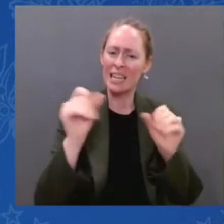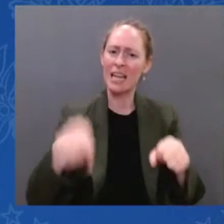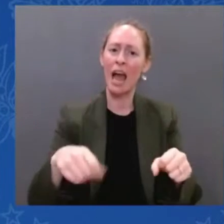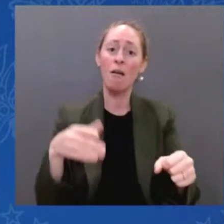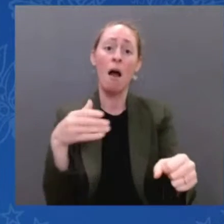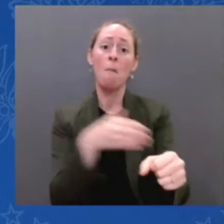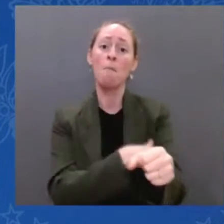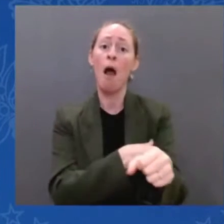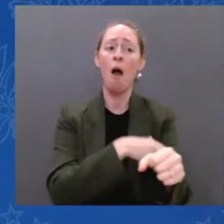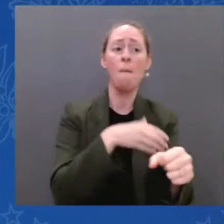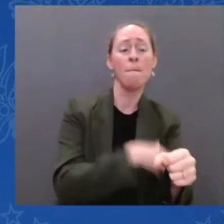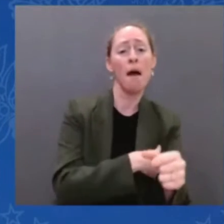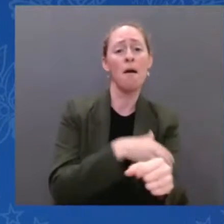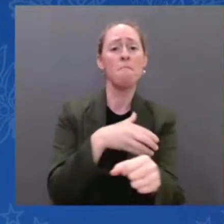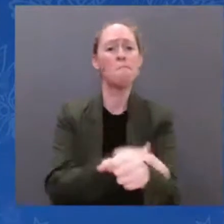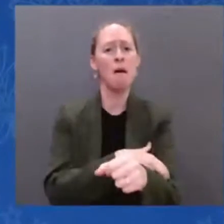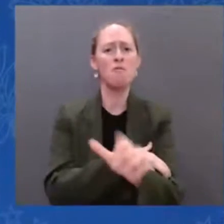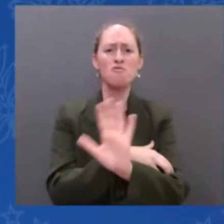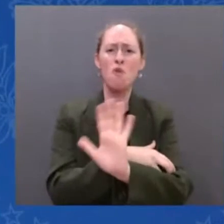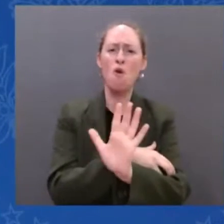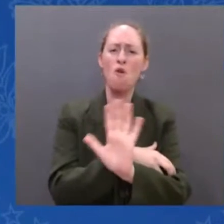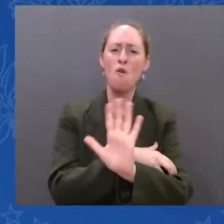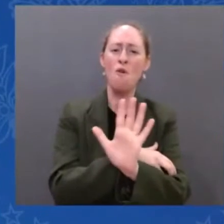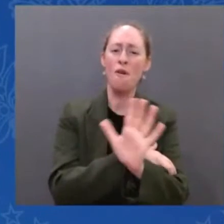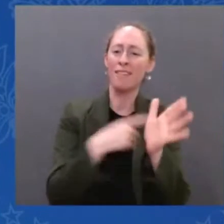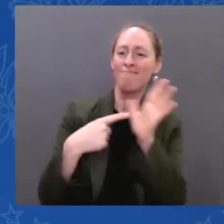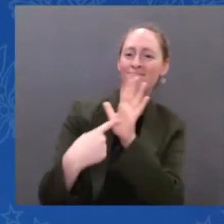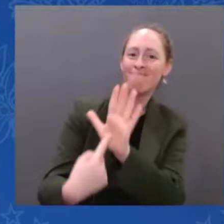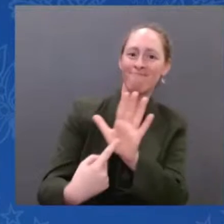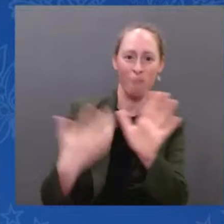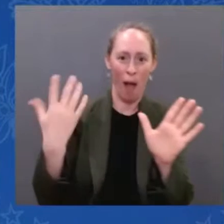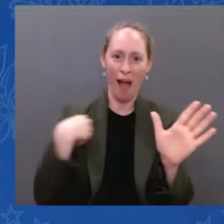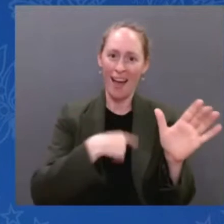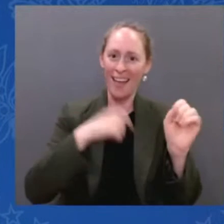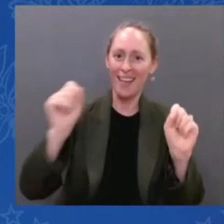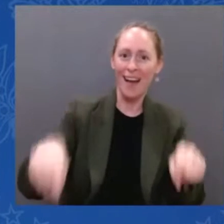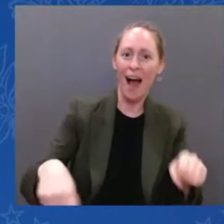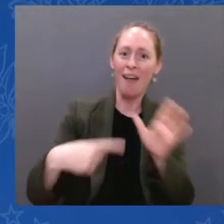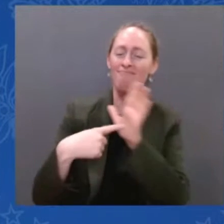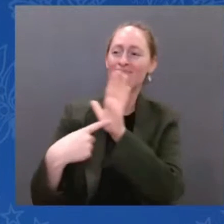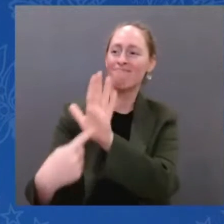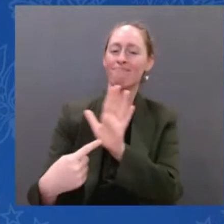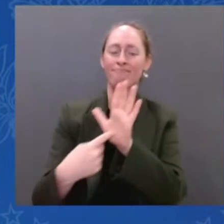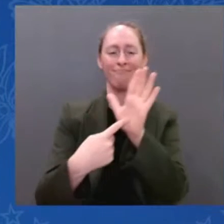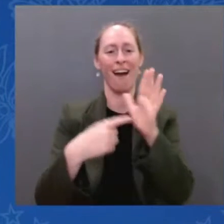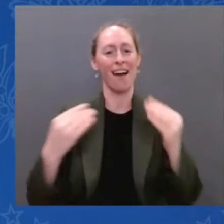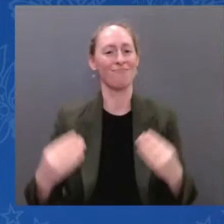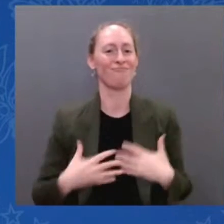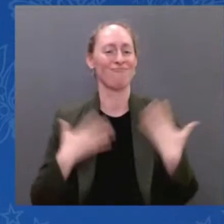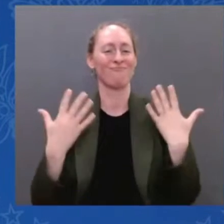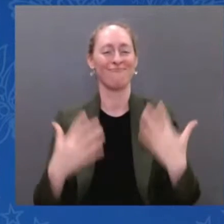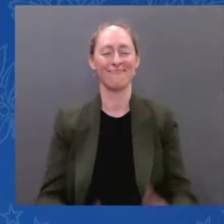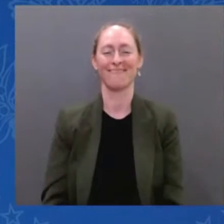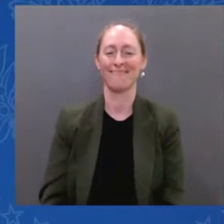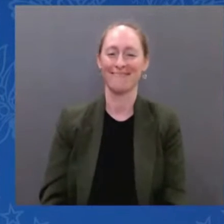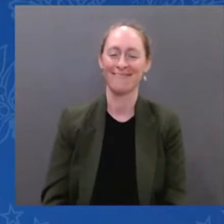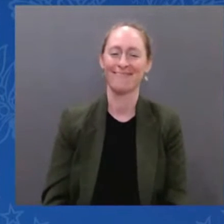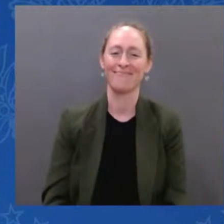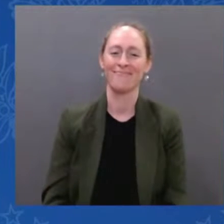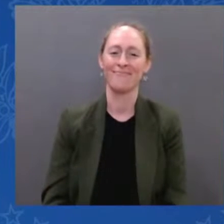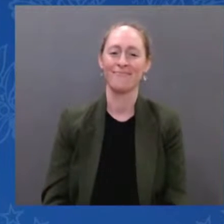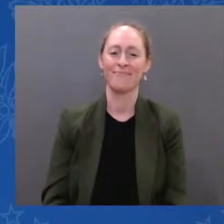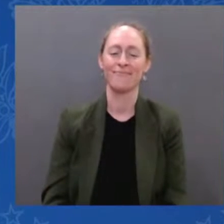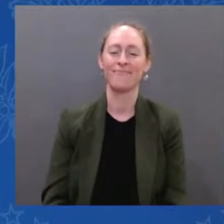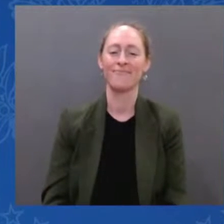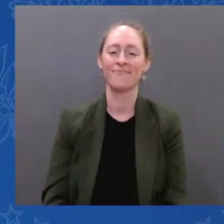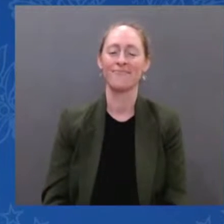symbolizes the relentless spirit of American ingenuity. And it shows what we can achieve, what more we can discover, not just about